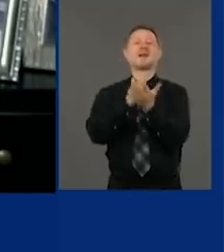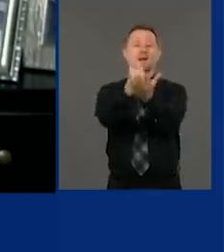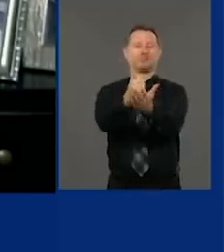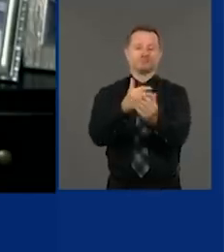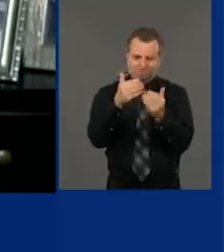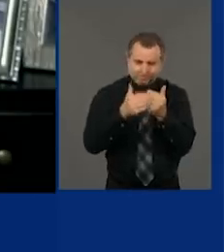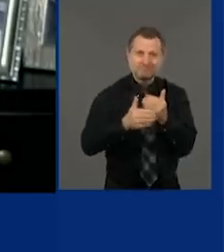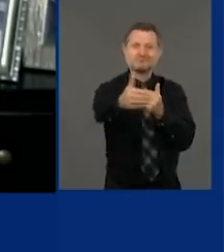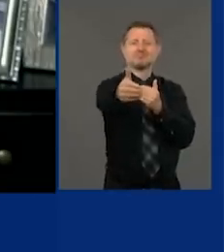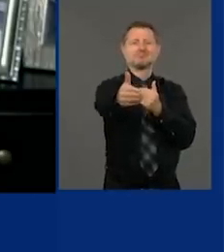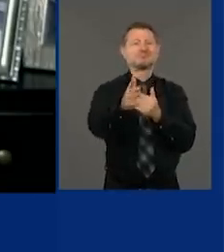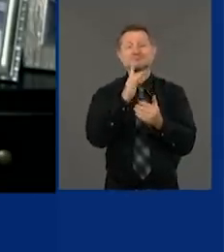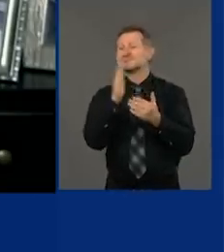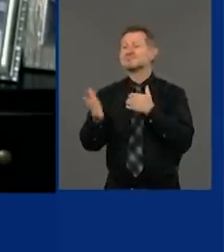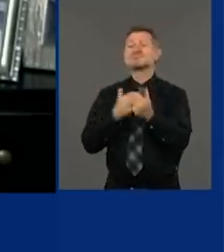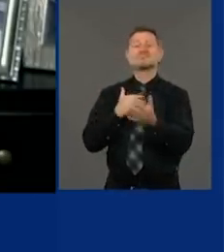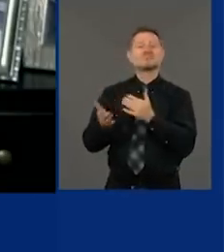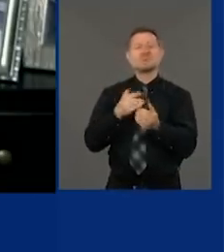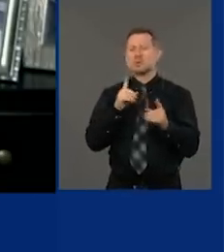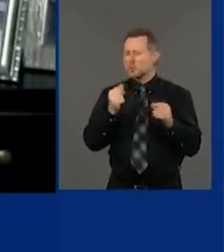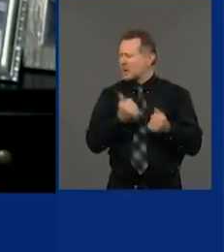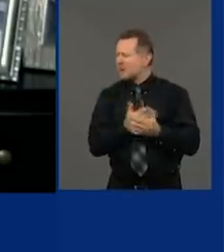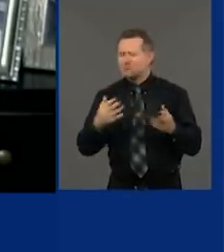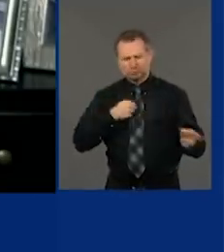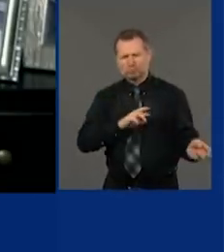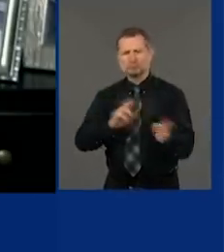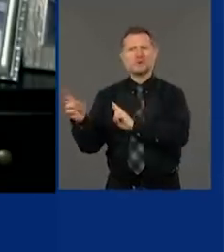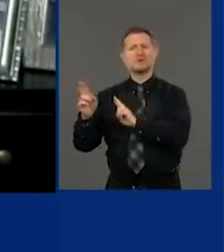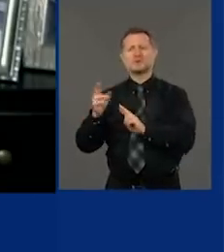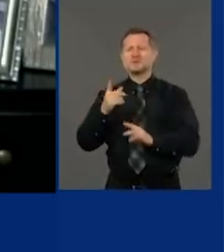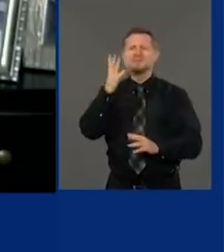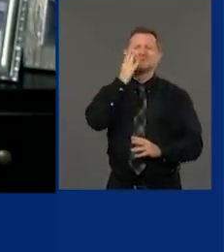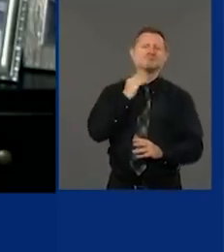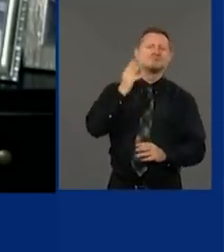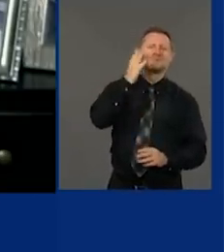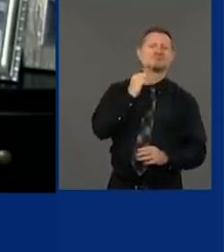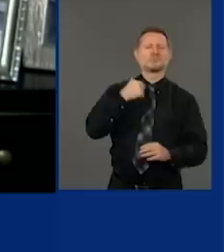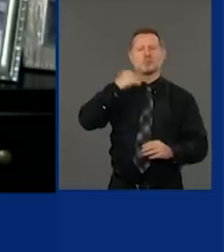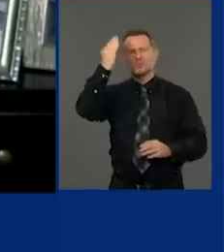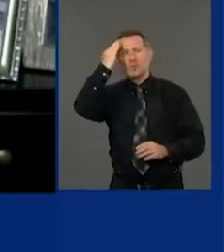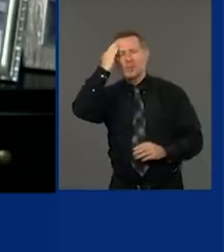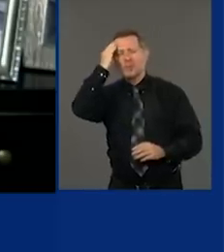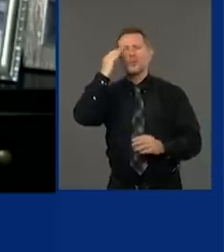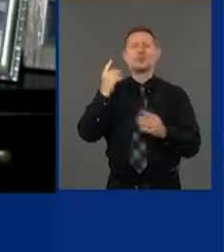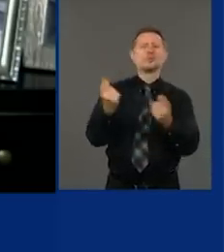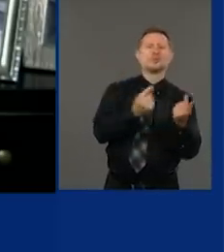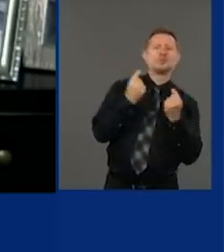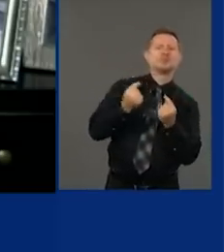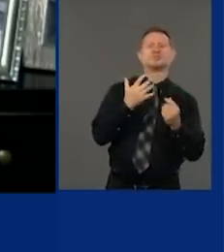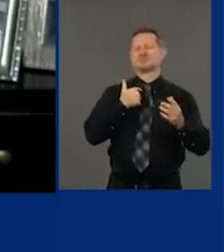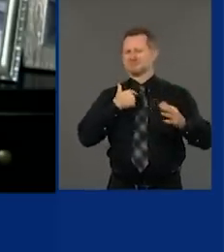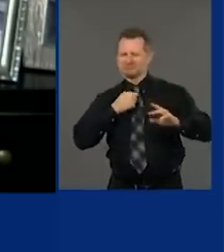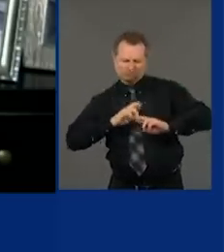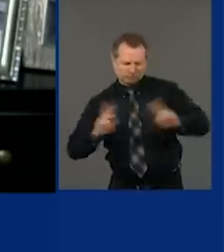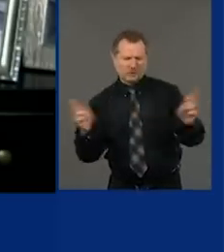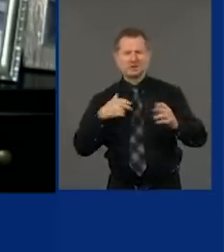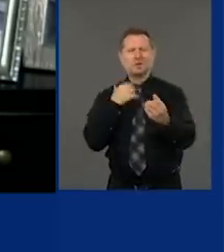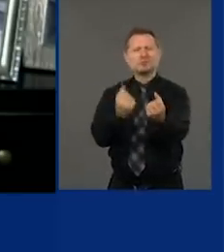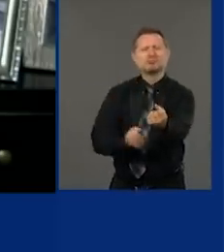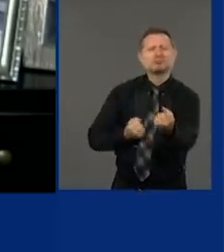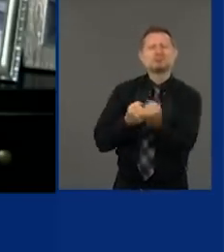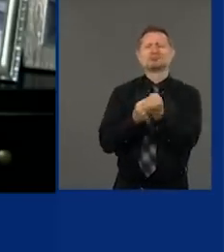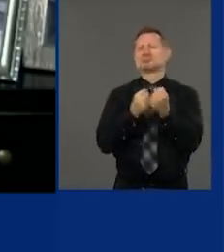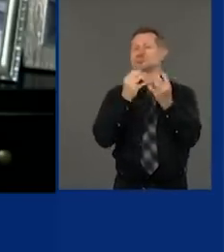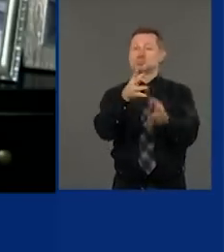we have people who have been through this and actually know, and we stand ready. But you're right. Keep